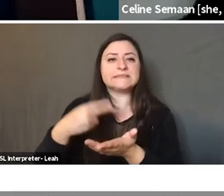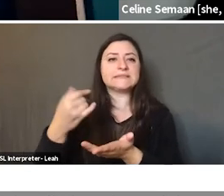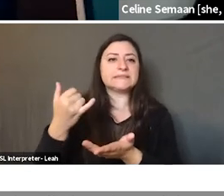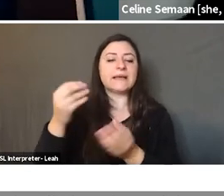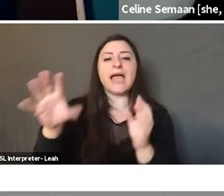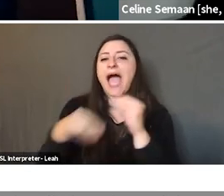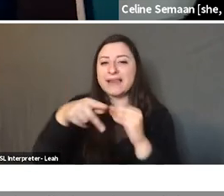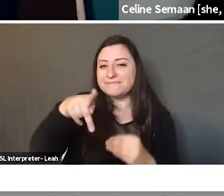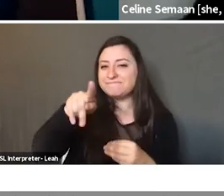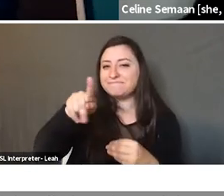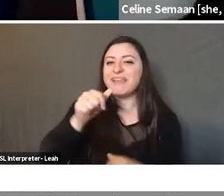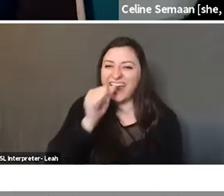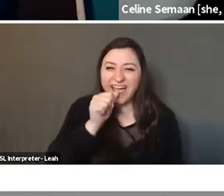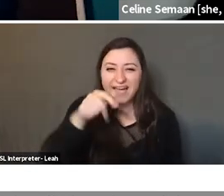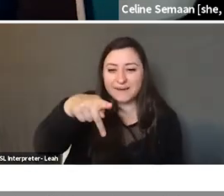pistachios to it.